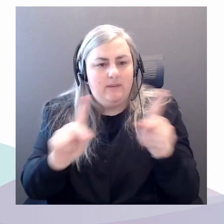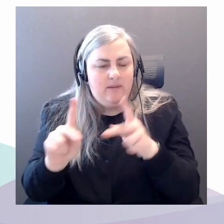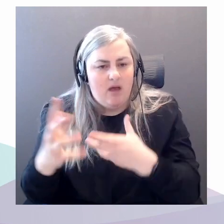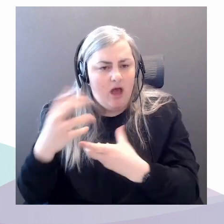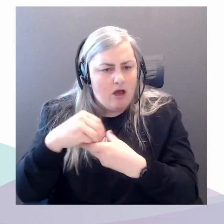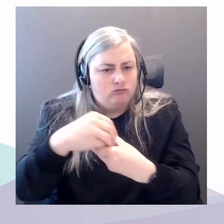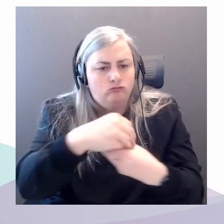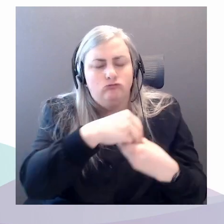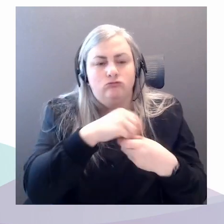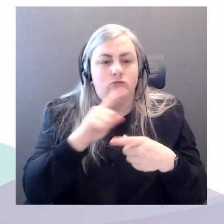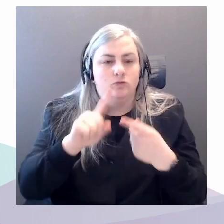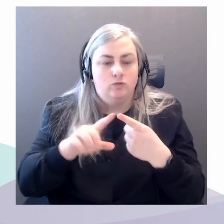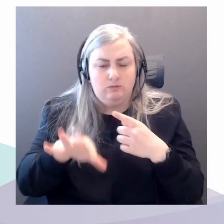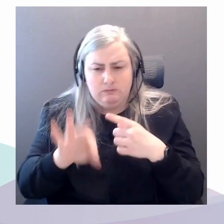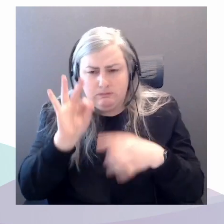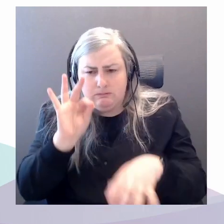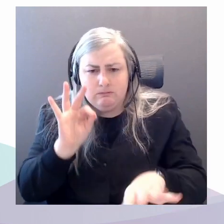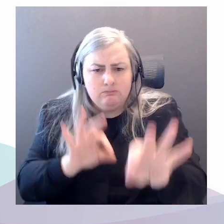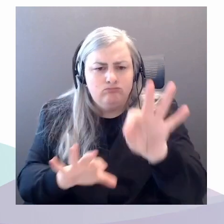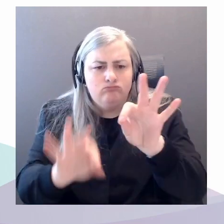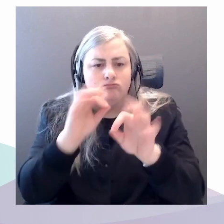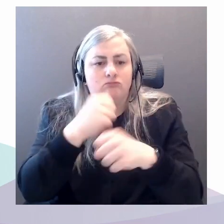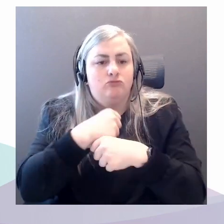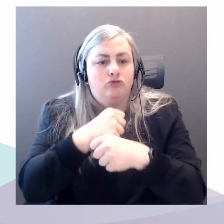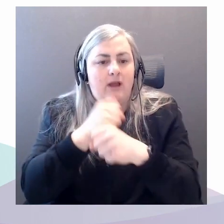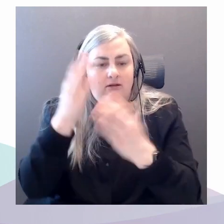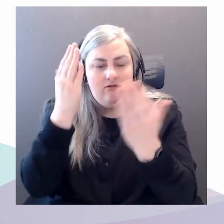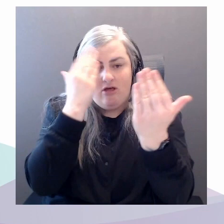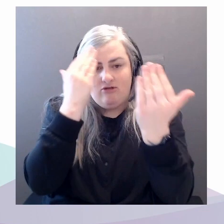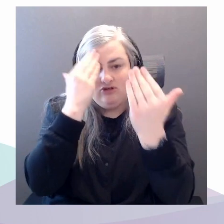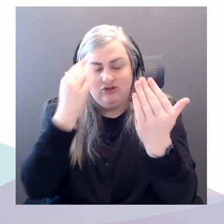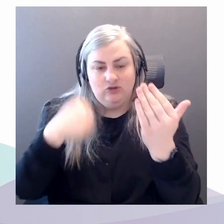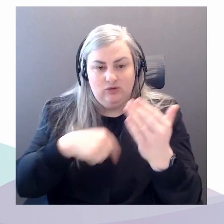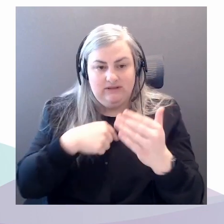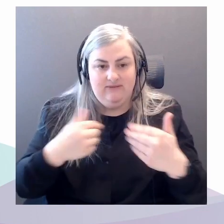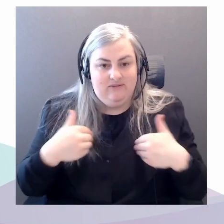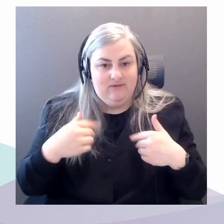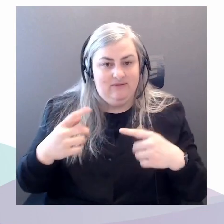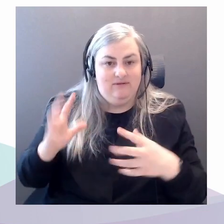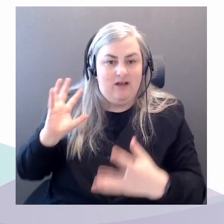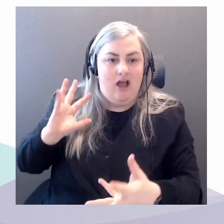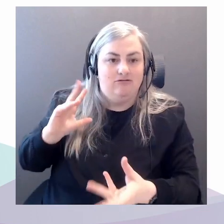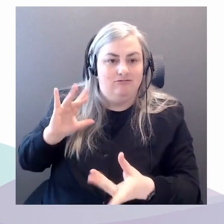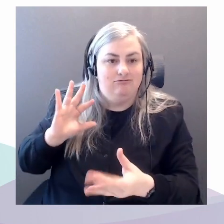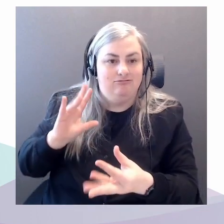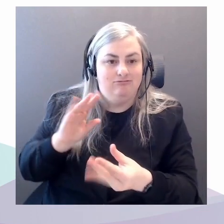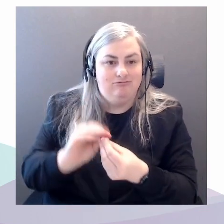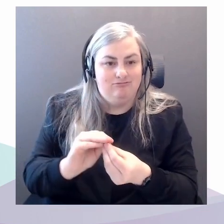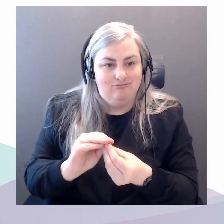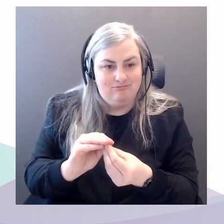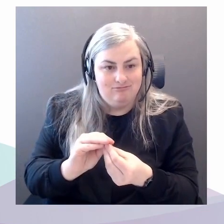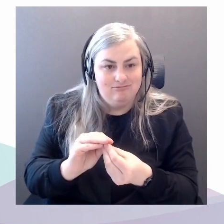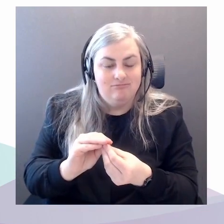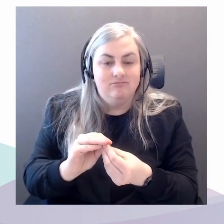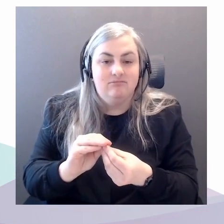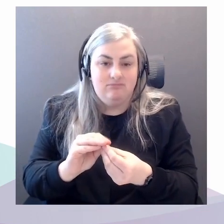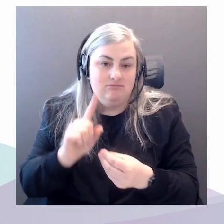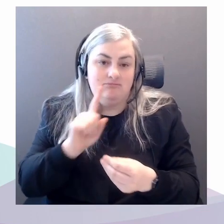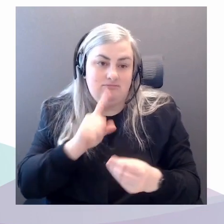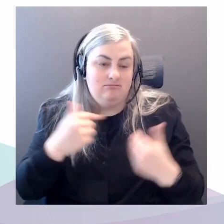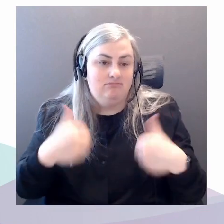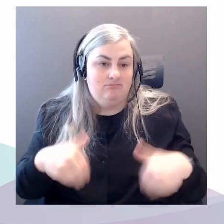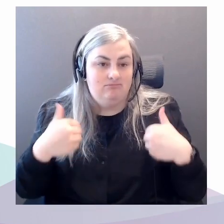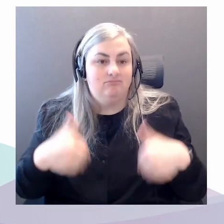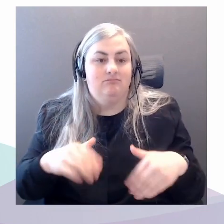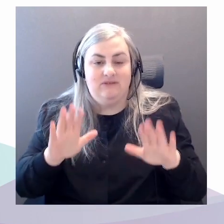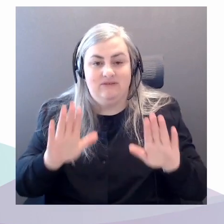and creating all the knowledge we've managed to accumulate this far. And it's been pretty fantastic. And thanks to